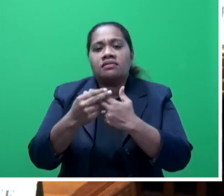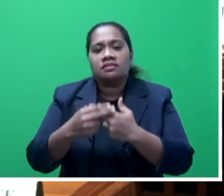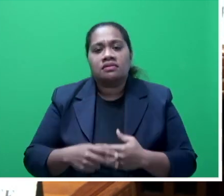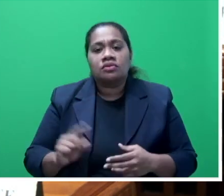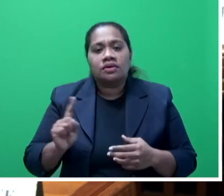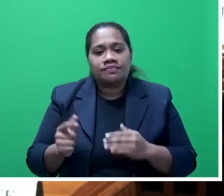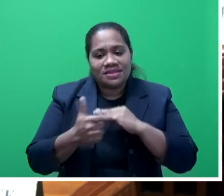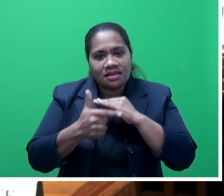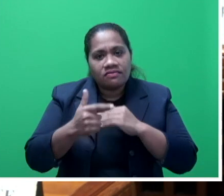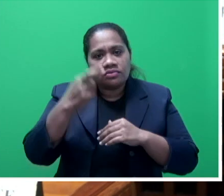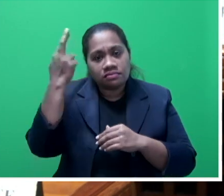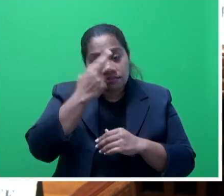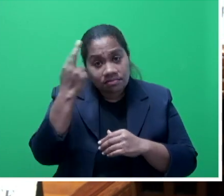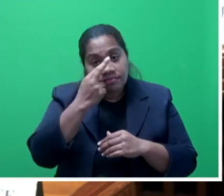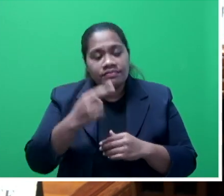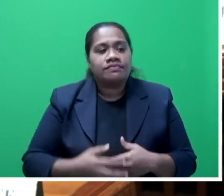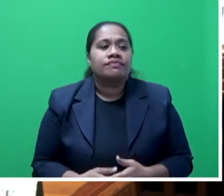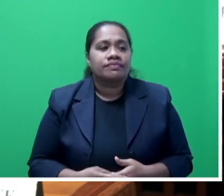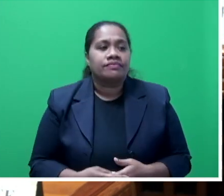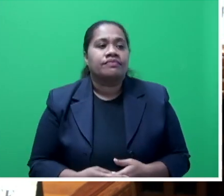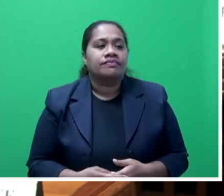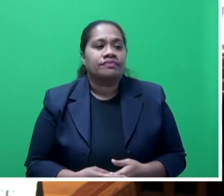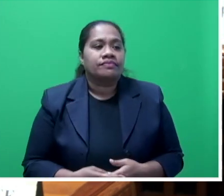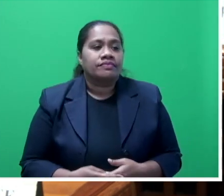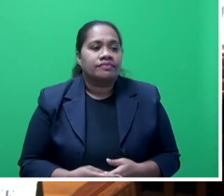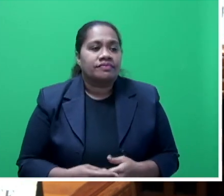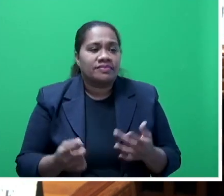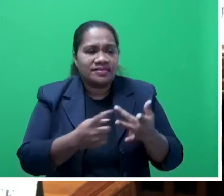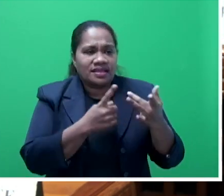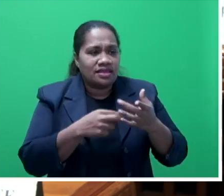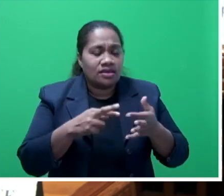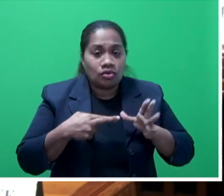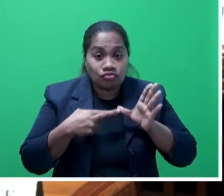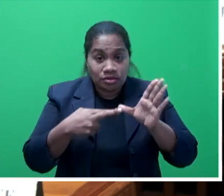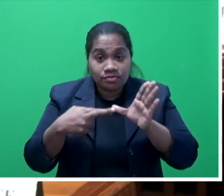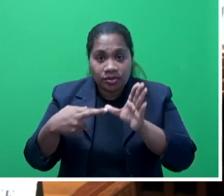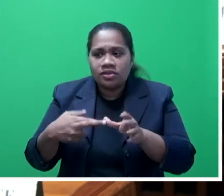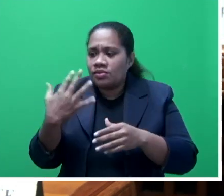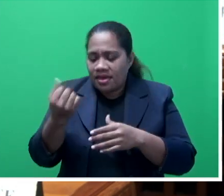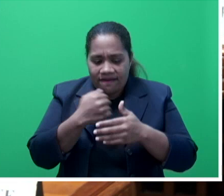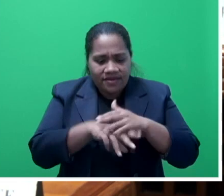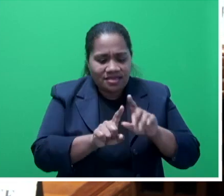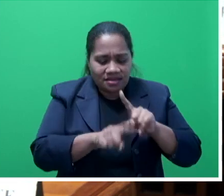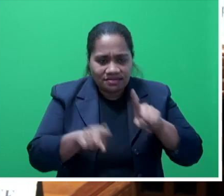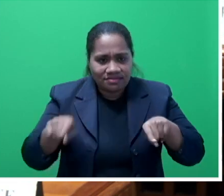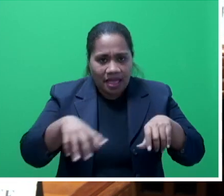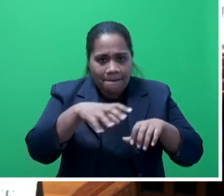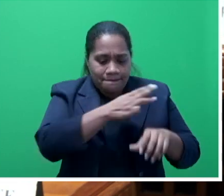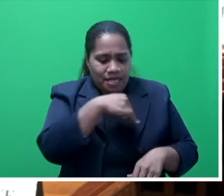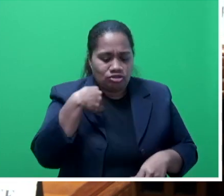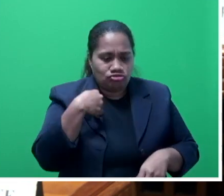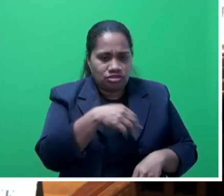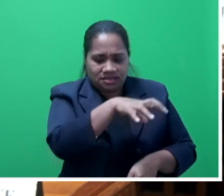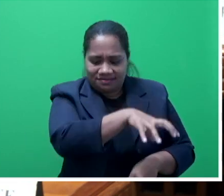risks and the relevant responses that are happening in the various ministries. To Mr Speaker sir,